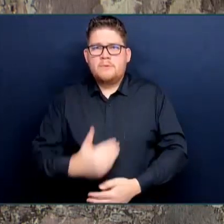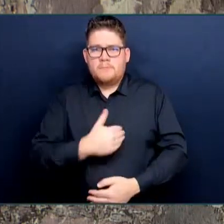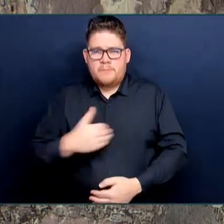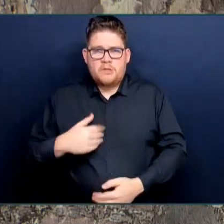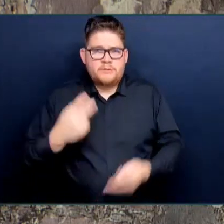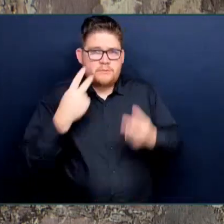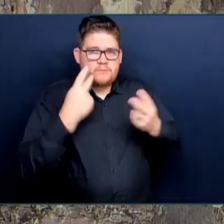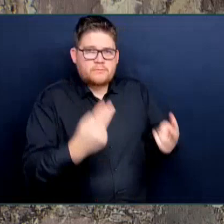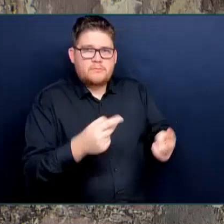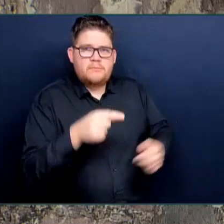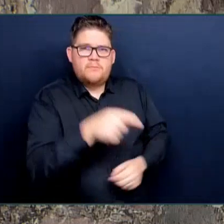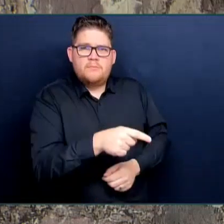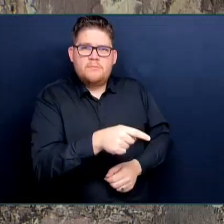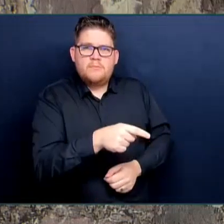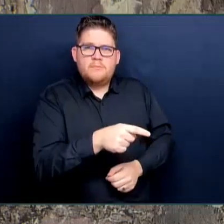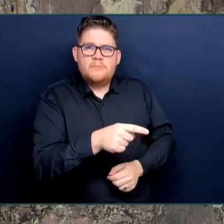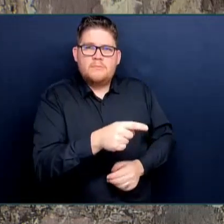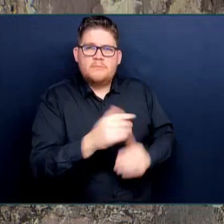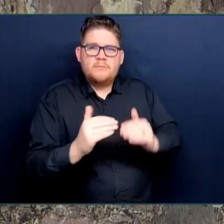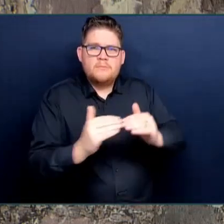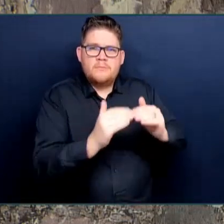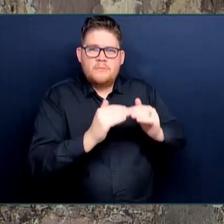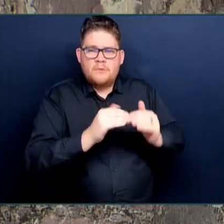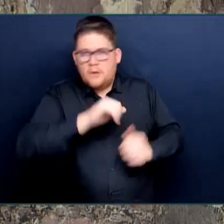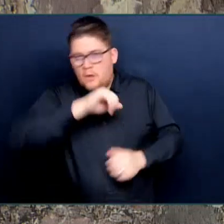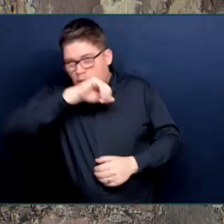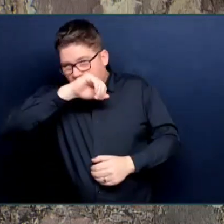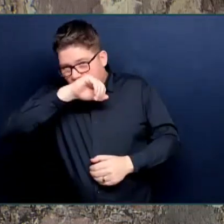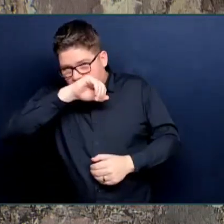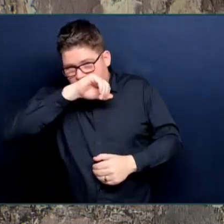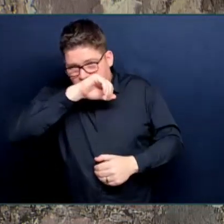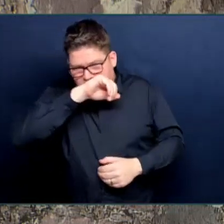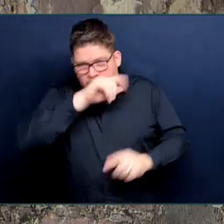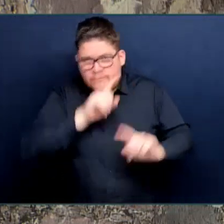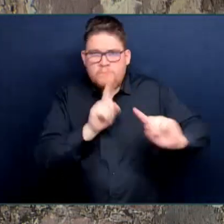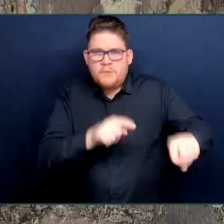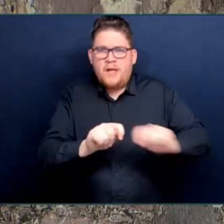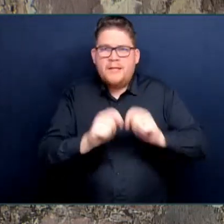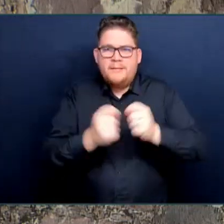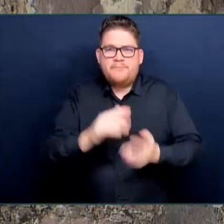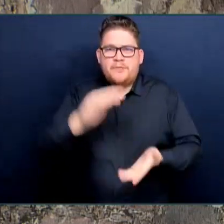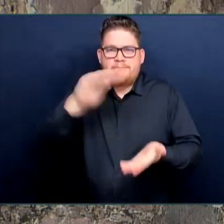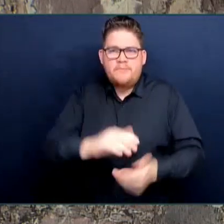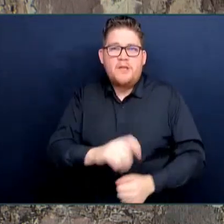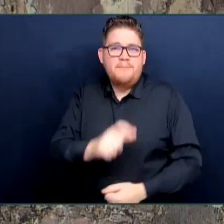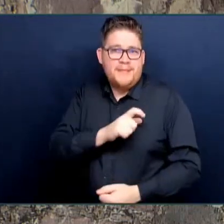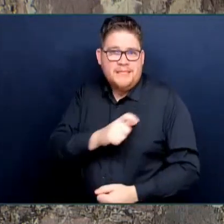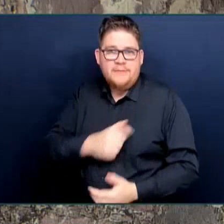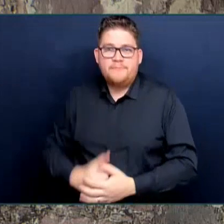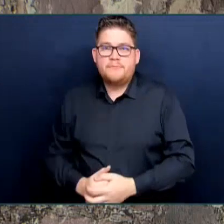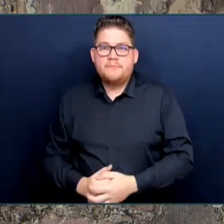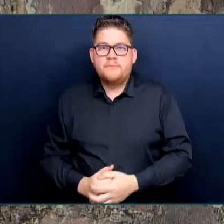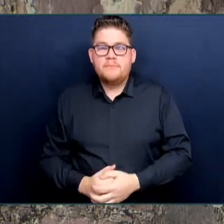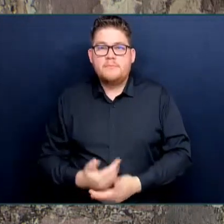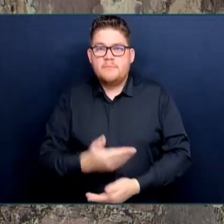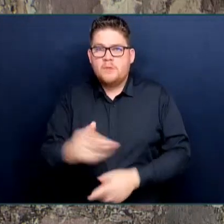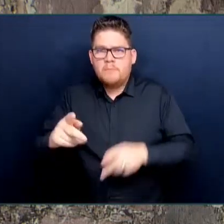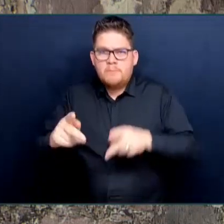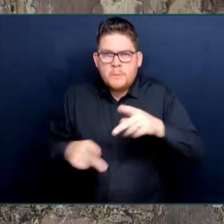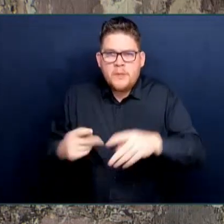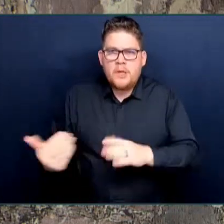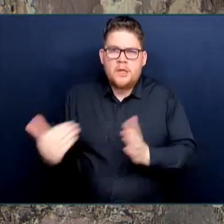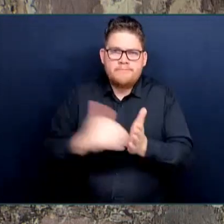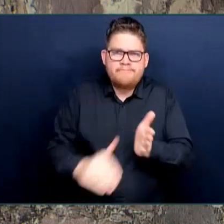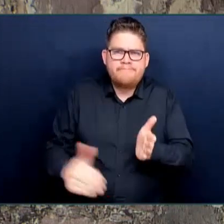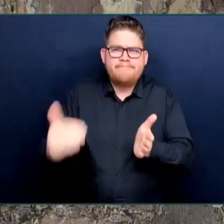health crisis. Teams of prosecutors, police and probation officers around repeat violent offenders. When the federal government agreed with us, they needed to